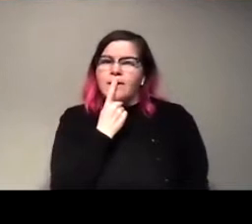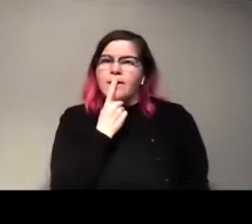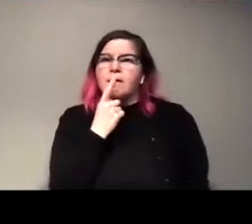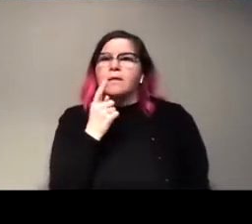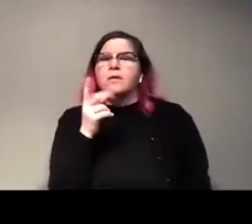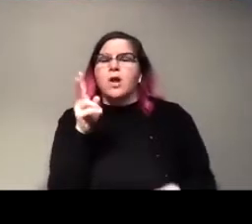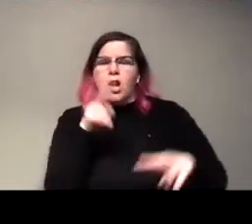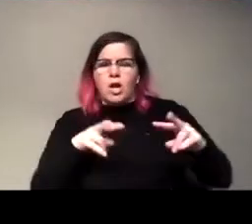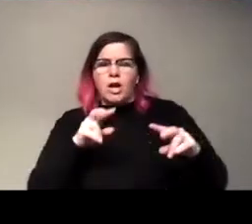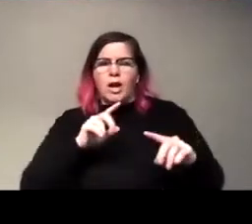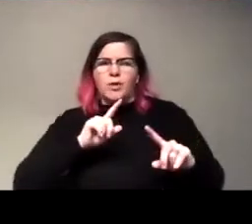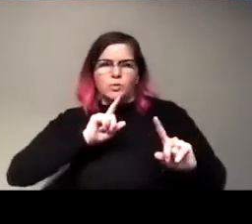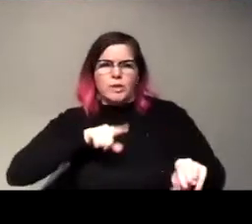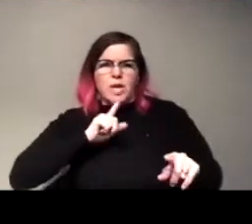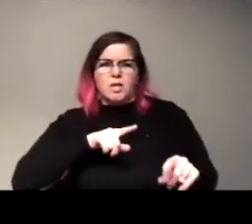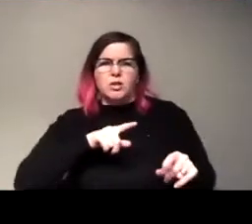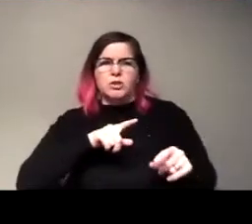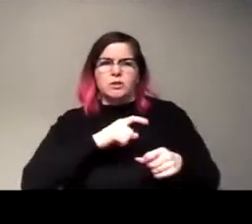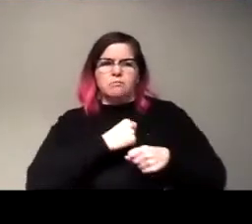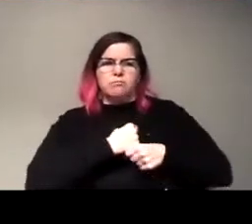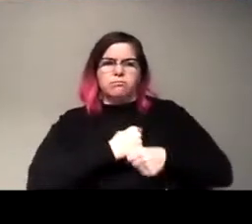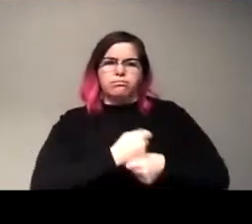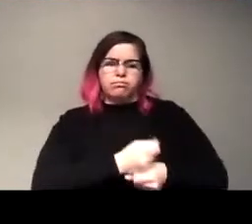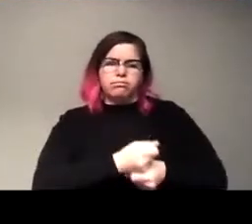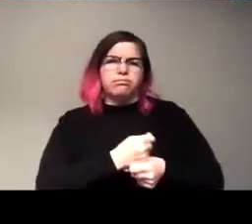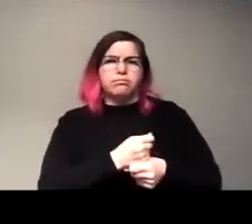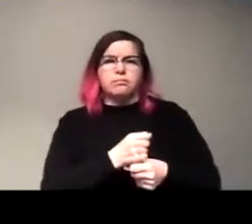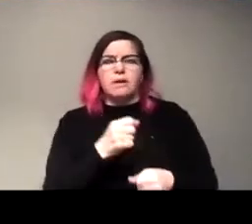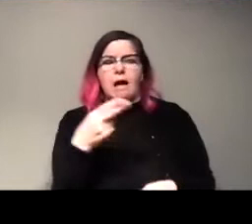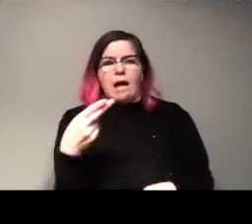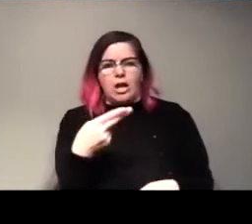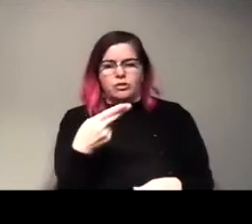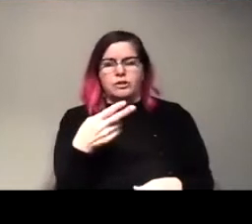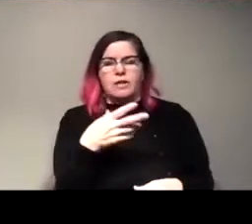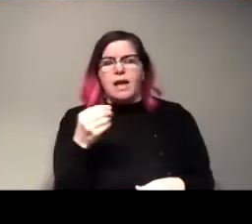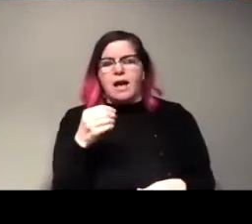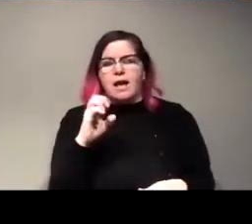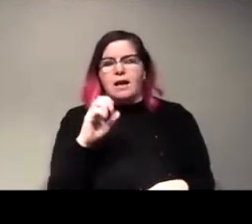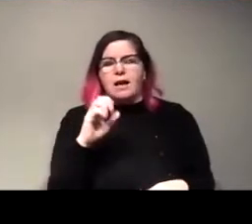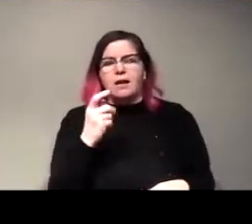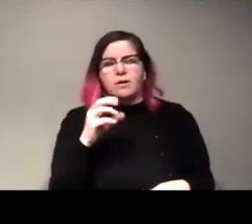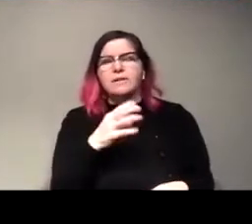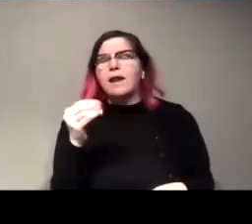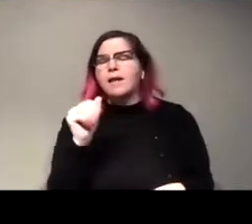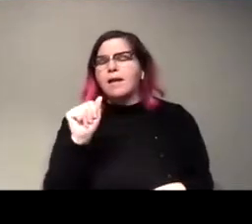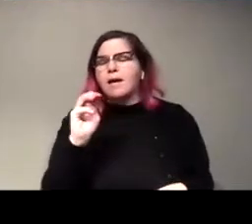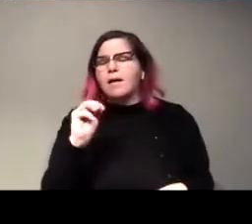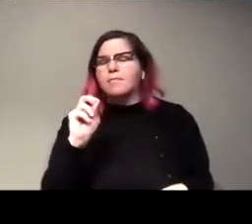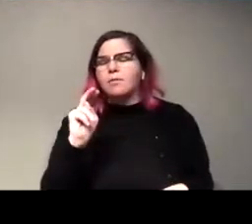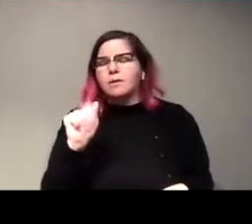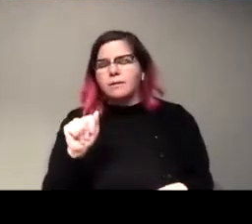reactions, when you're producing hydrogen and electrons and ammonia, are those like